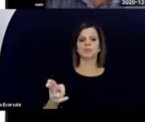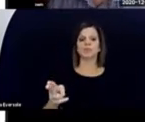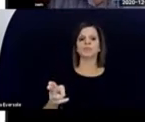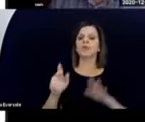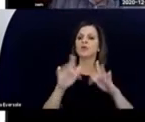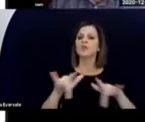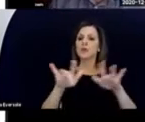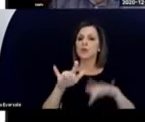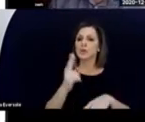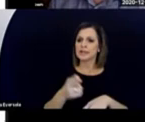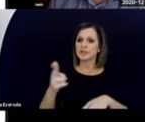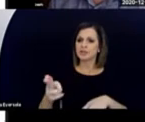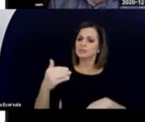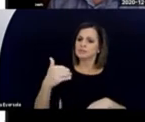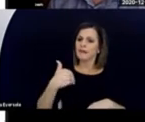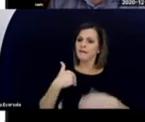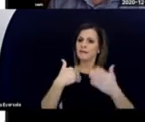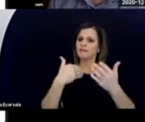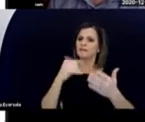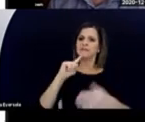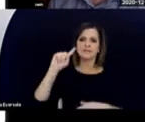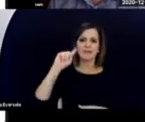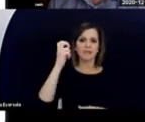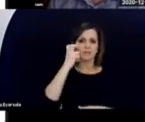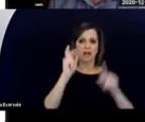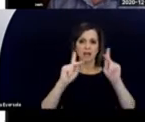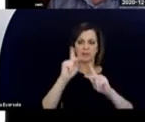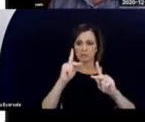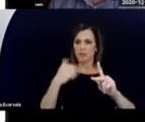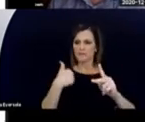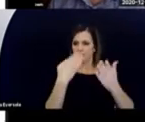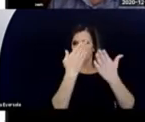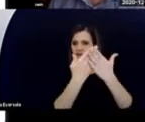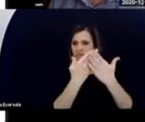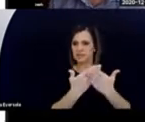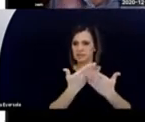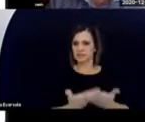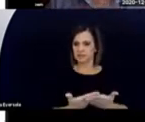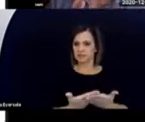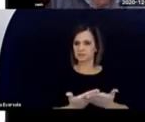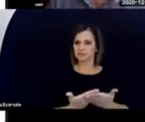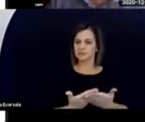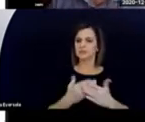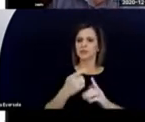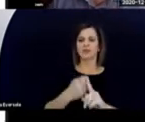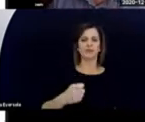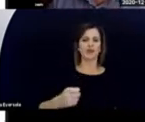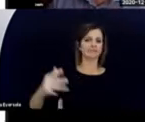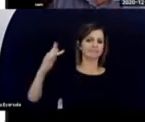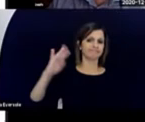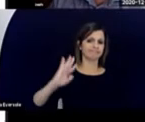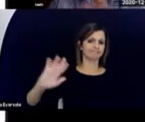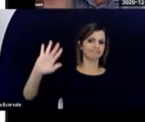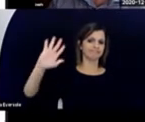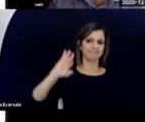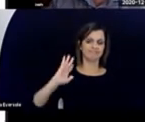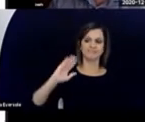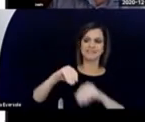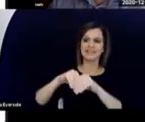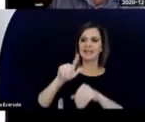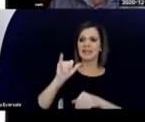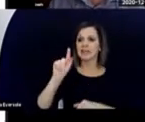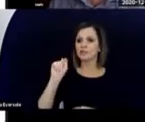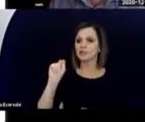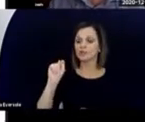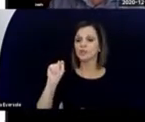evidence of deafblind people in the historical literature from long, long ago, particularly